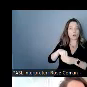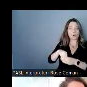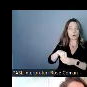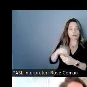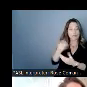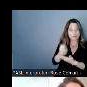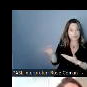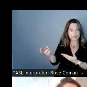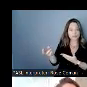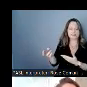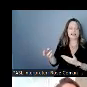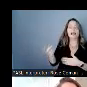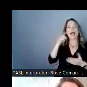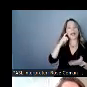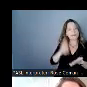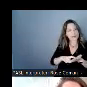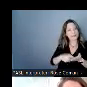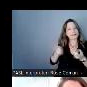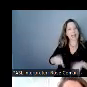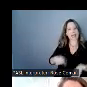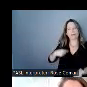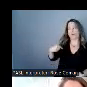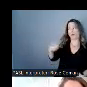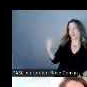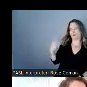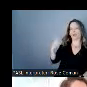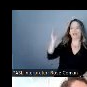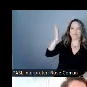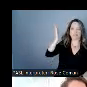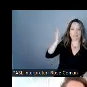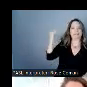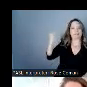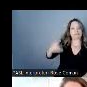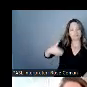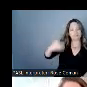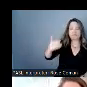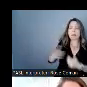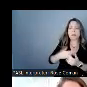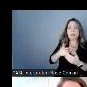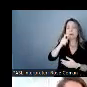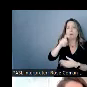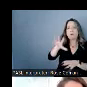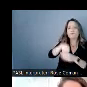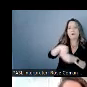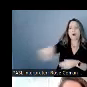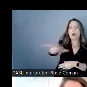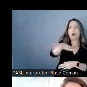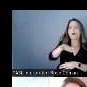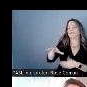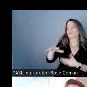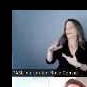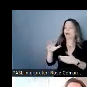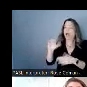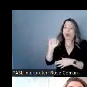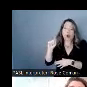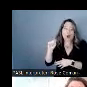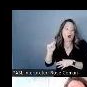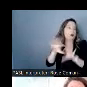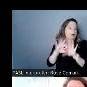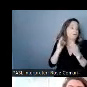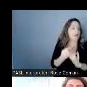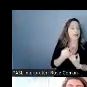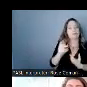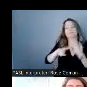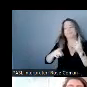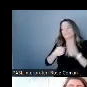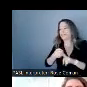whether i'm talking to community members themselves family members an audiology student a carp provider everybody